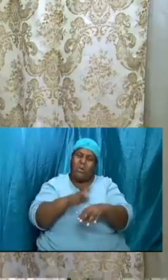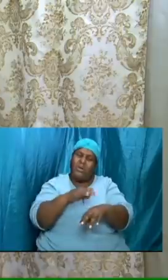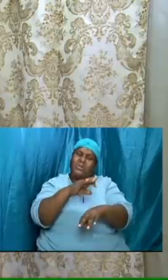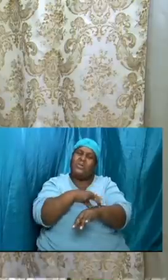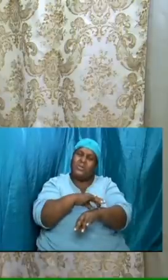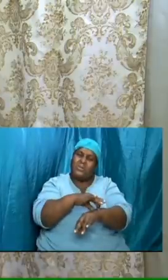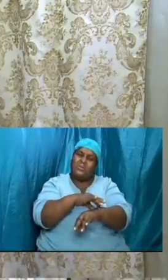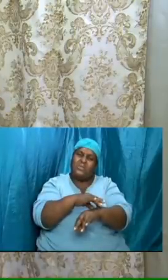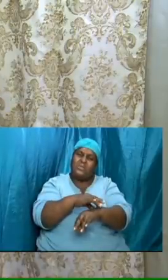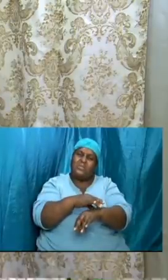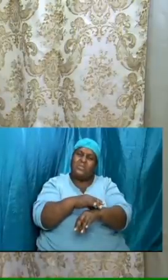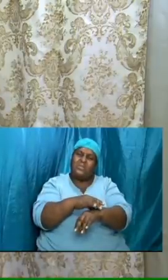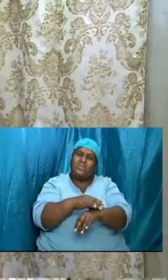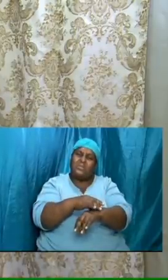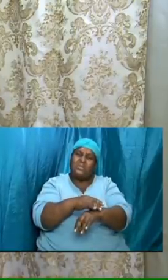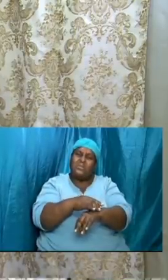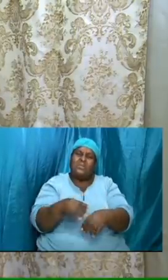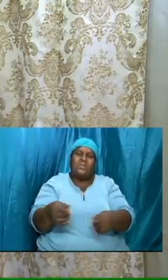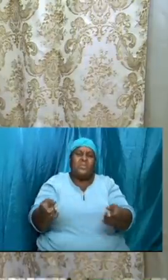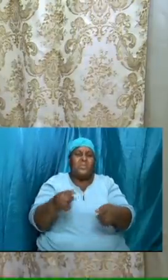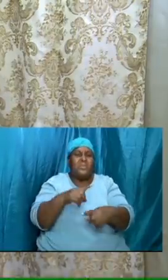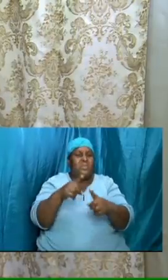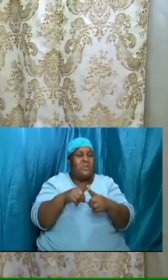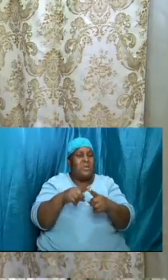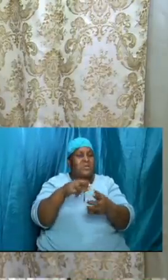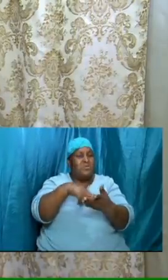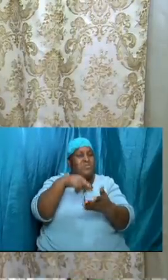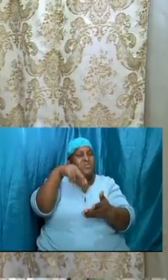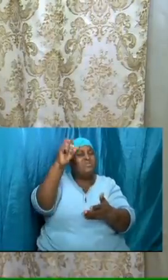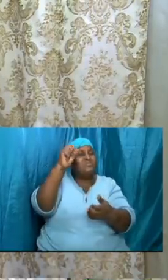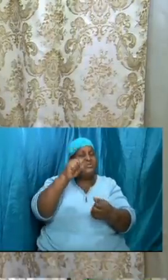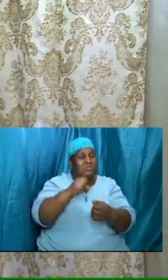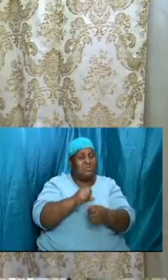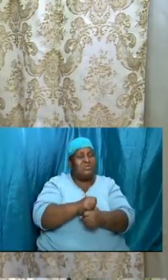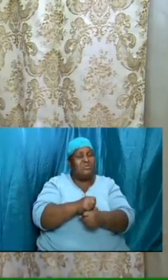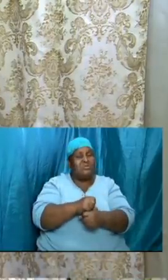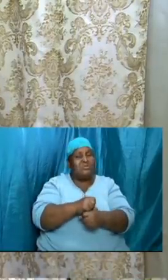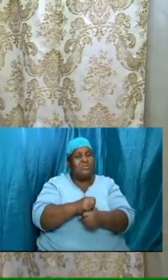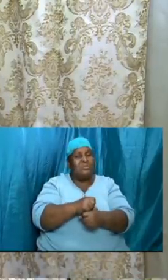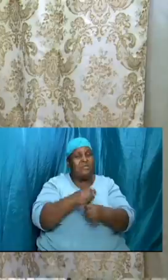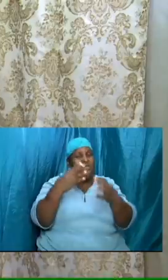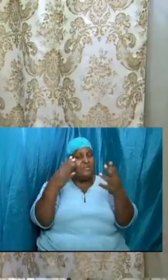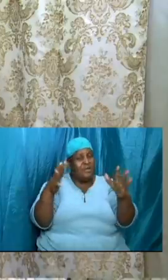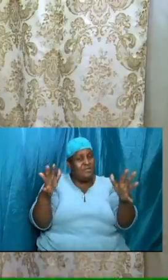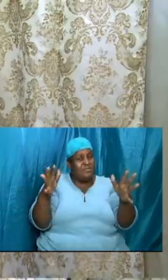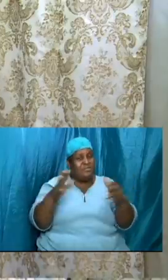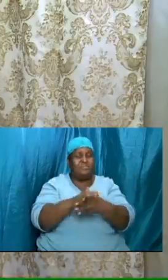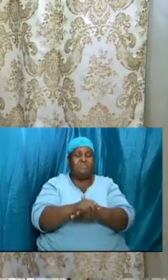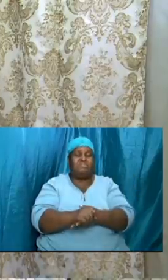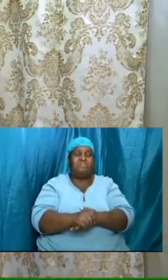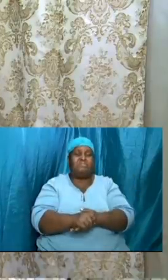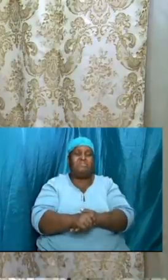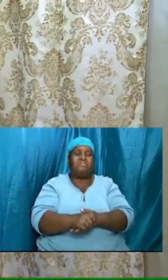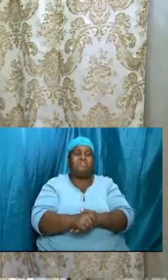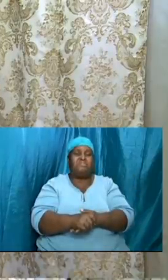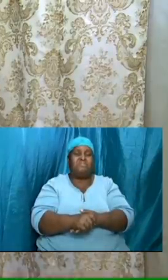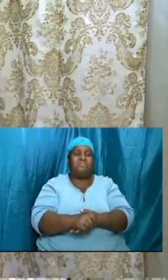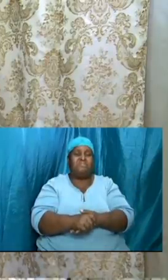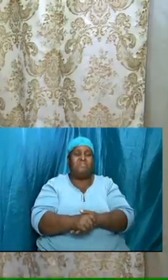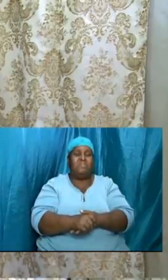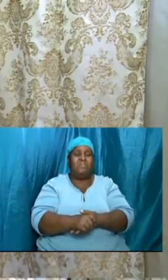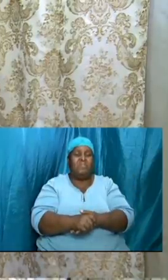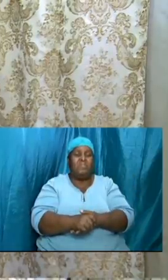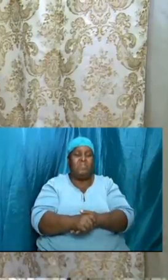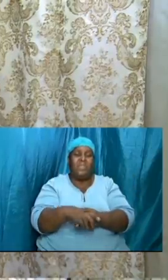but like i said at the start while i will go through and i will address a few